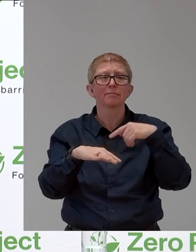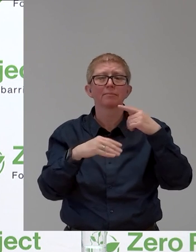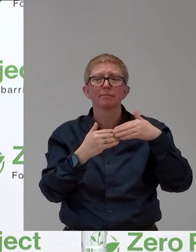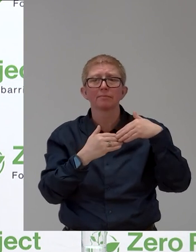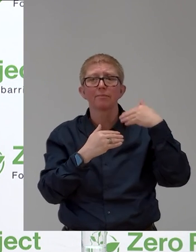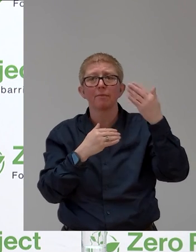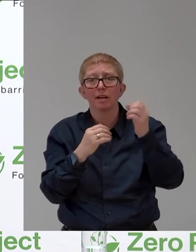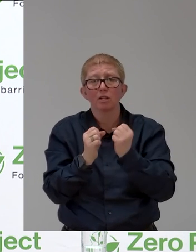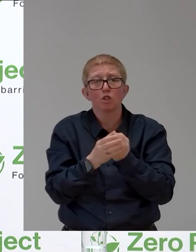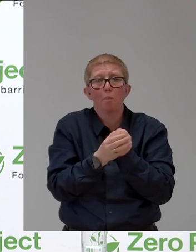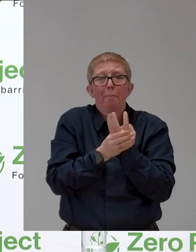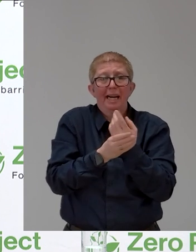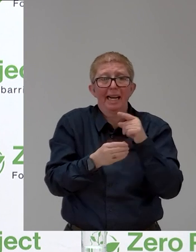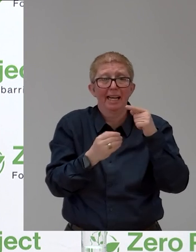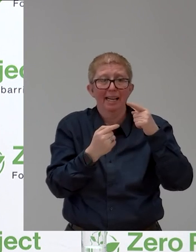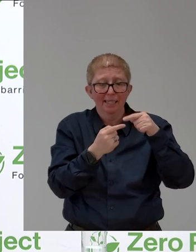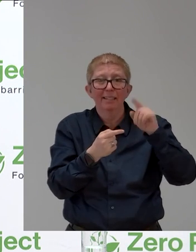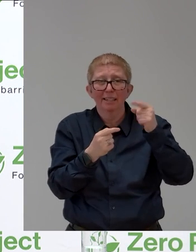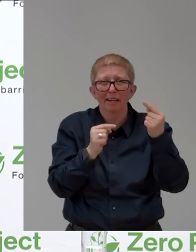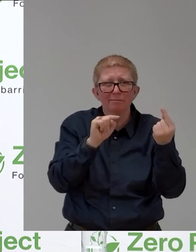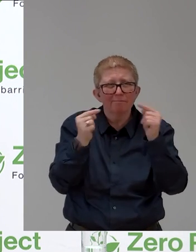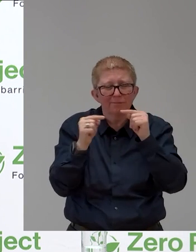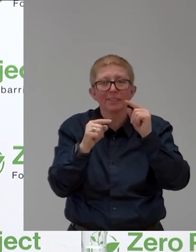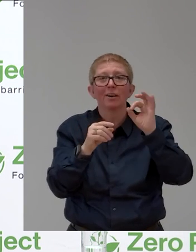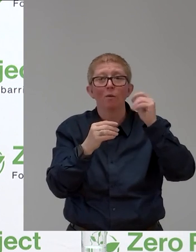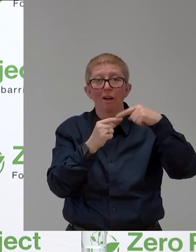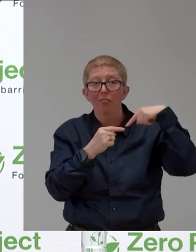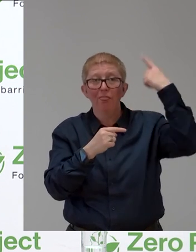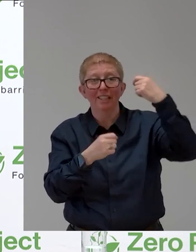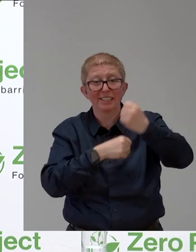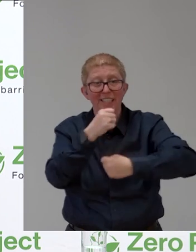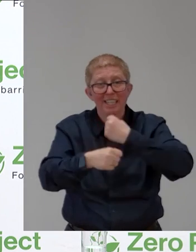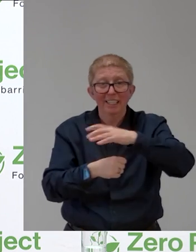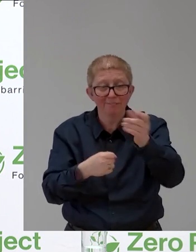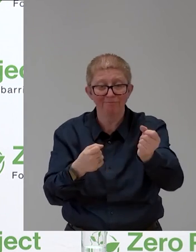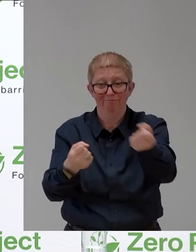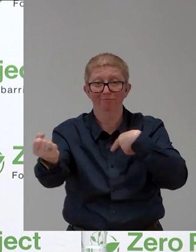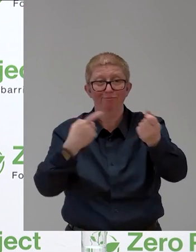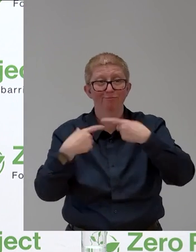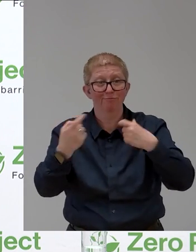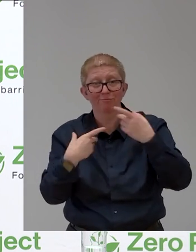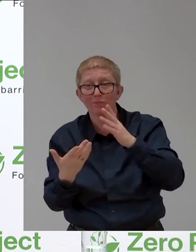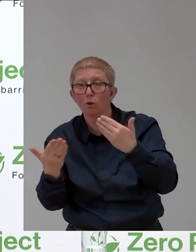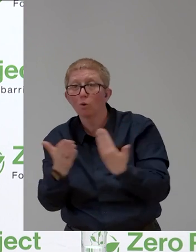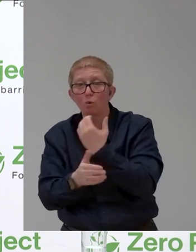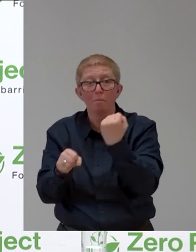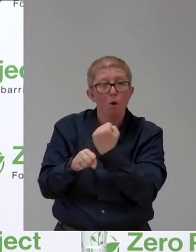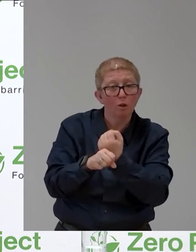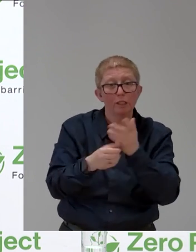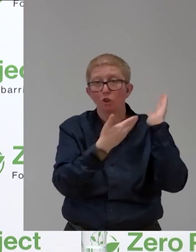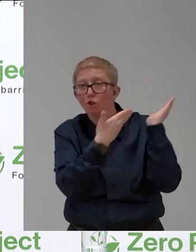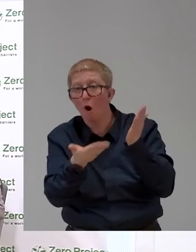on accessibility and on ICT, so please send us your products, your services, and your ideas.